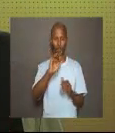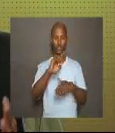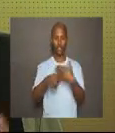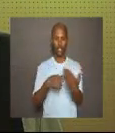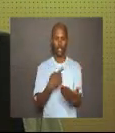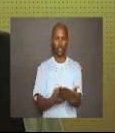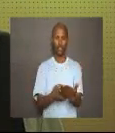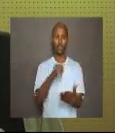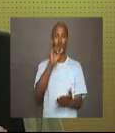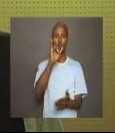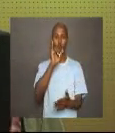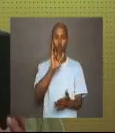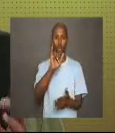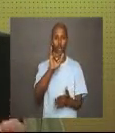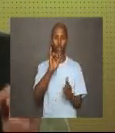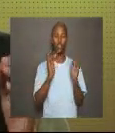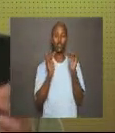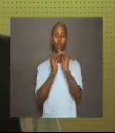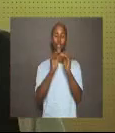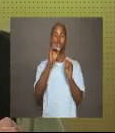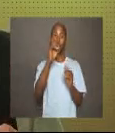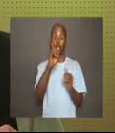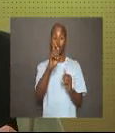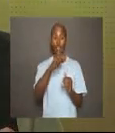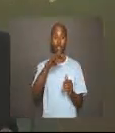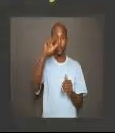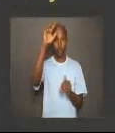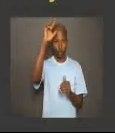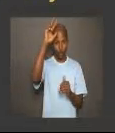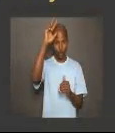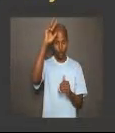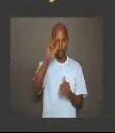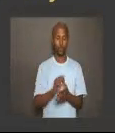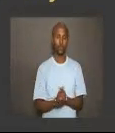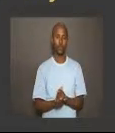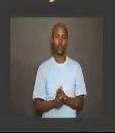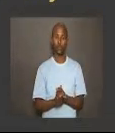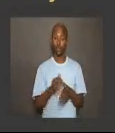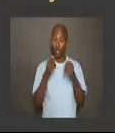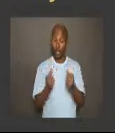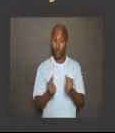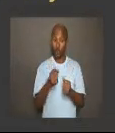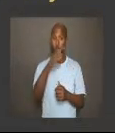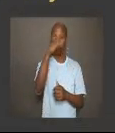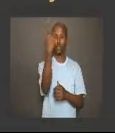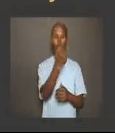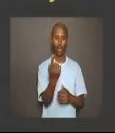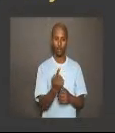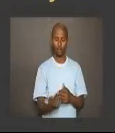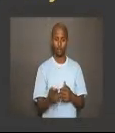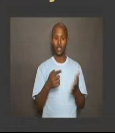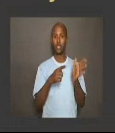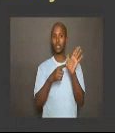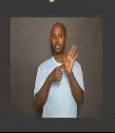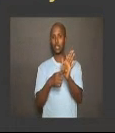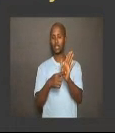Such that y equals x cubed, can you graph this relation?